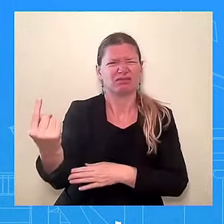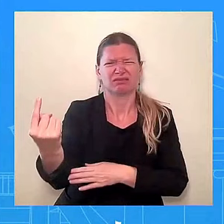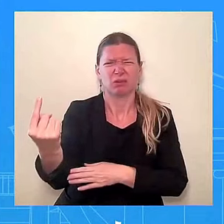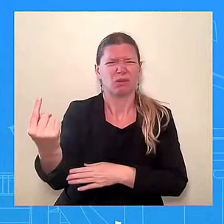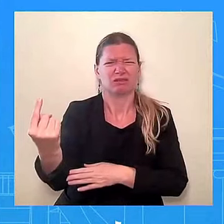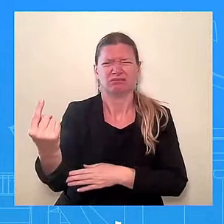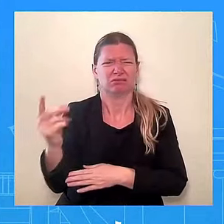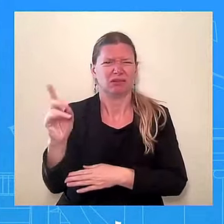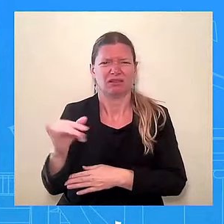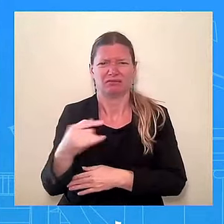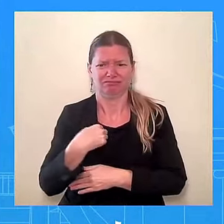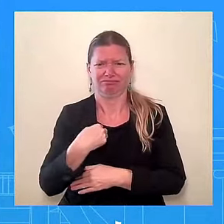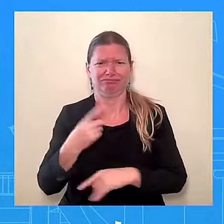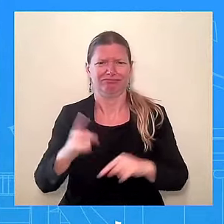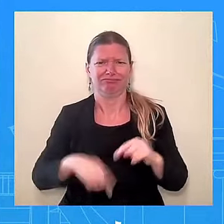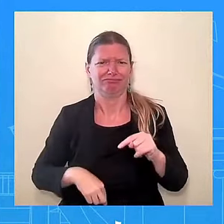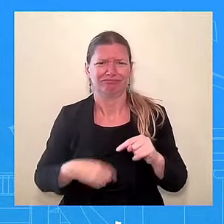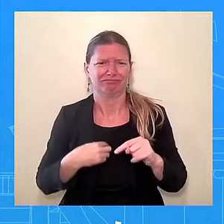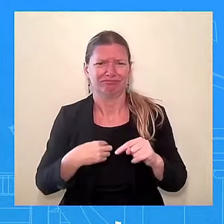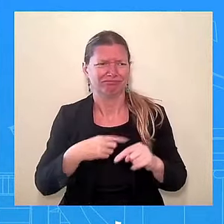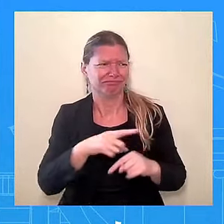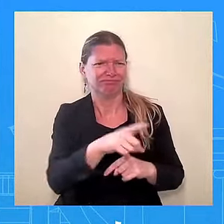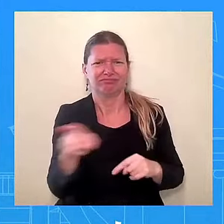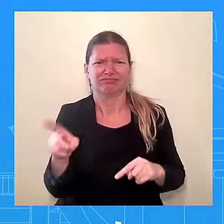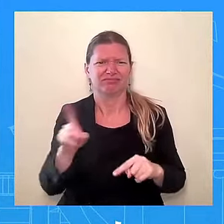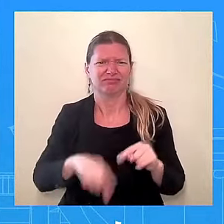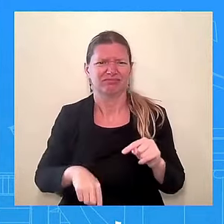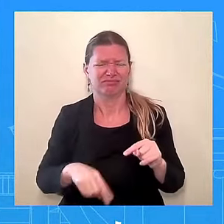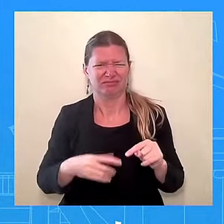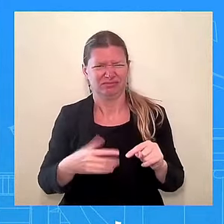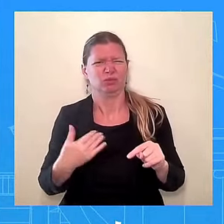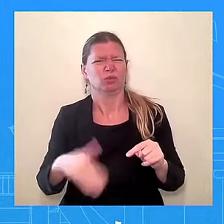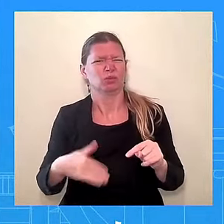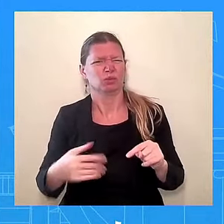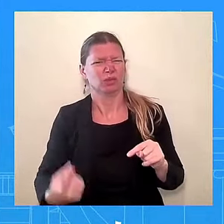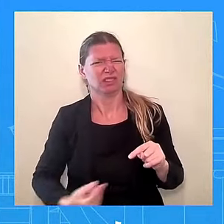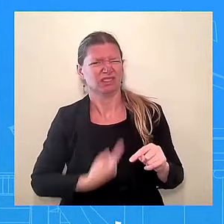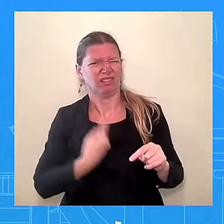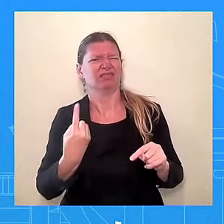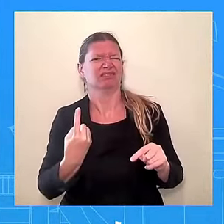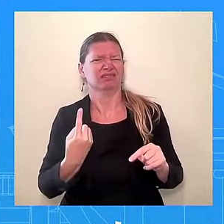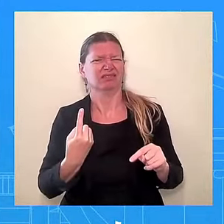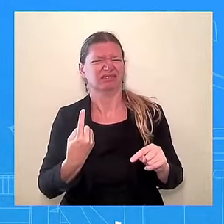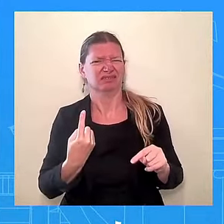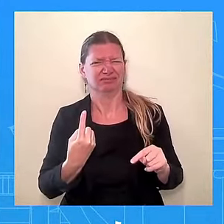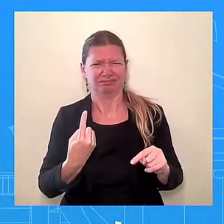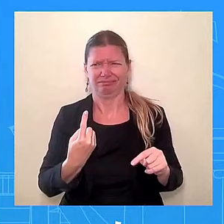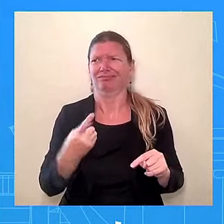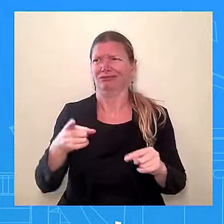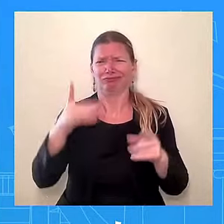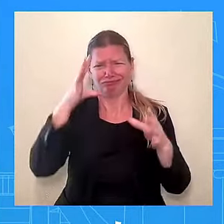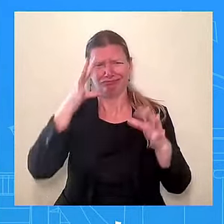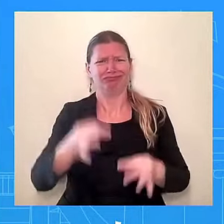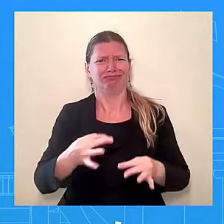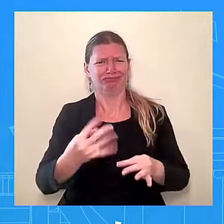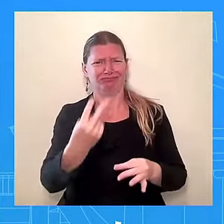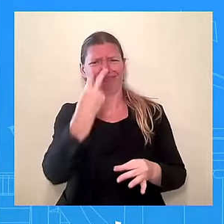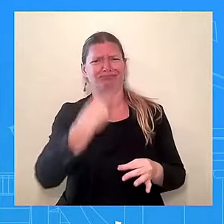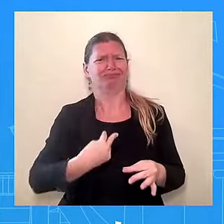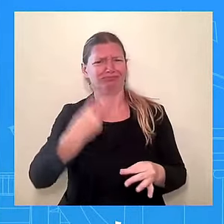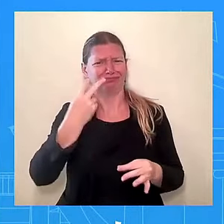And I think it's insulting for anybody. It doesn't matter if it's a former leader, a former president.